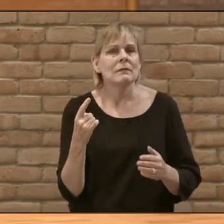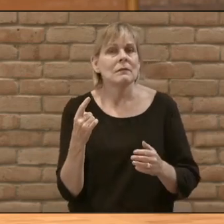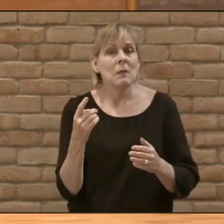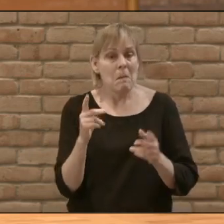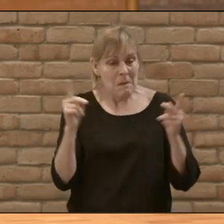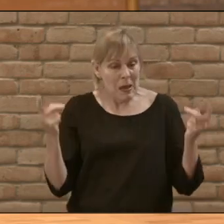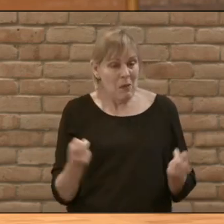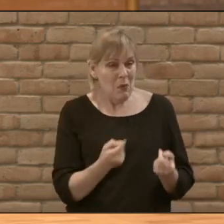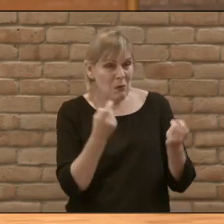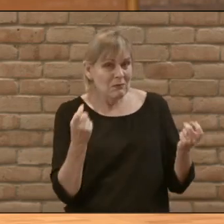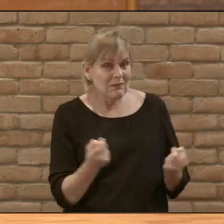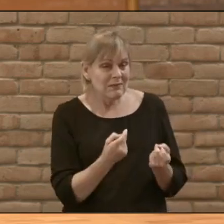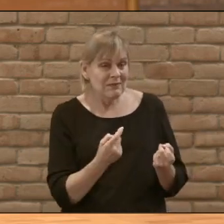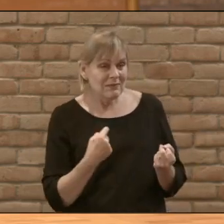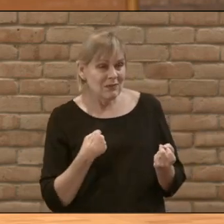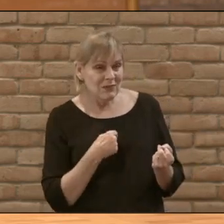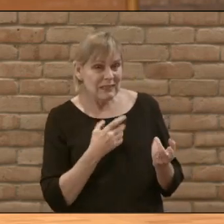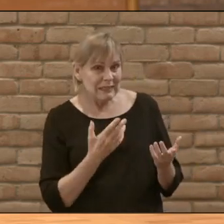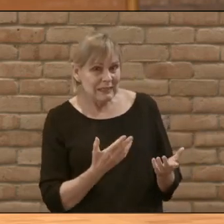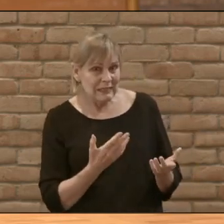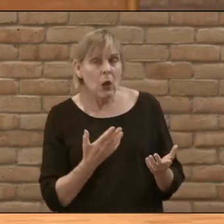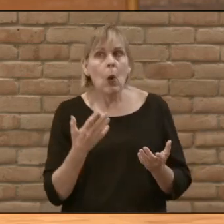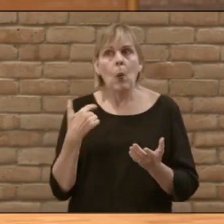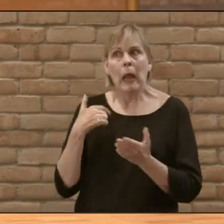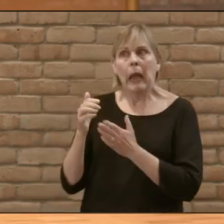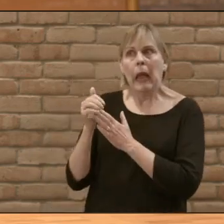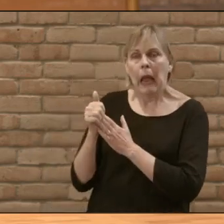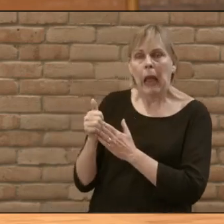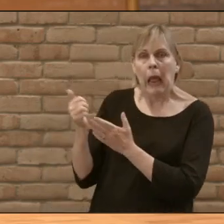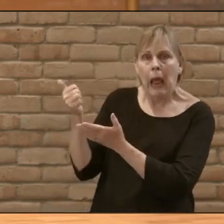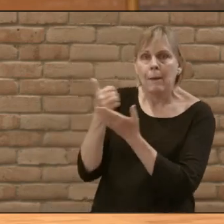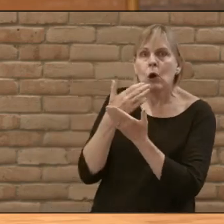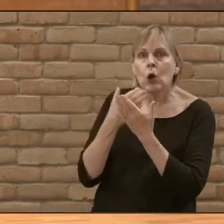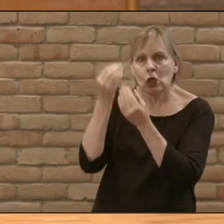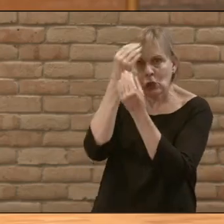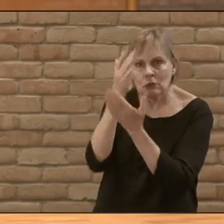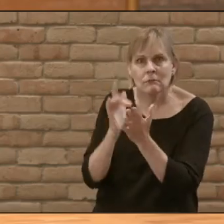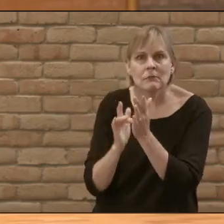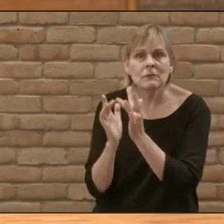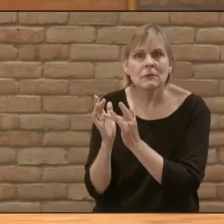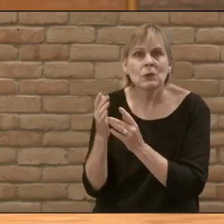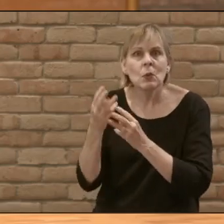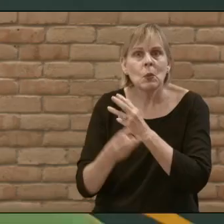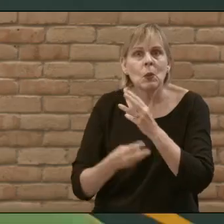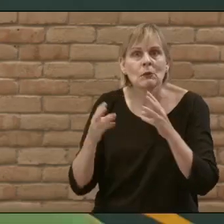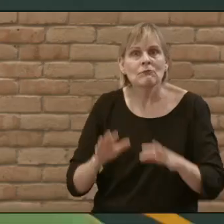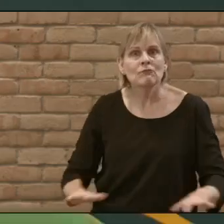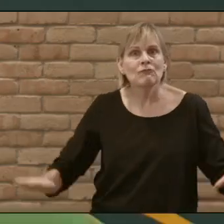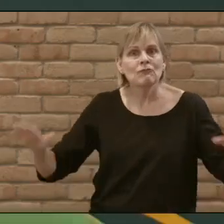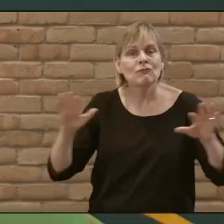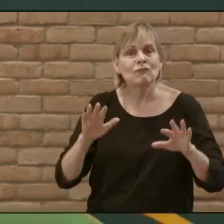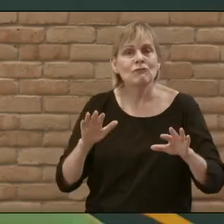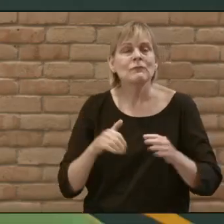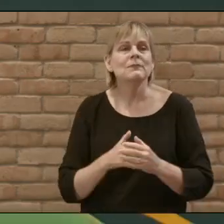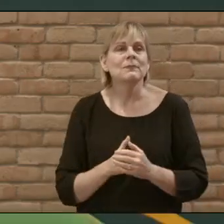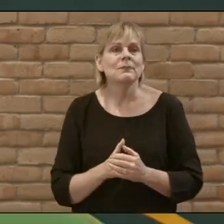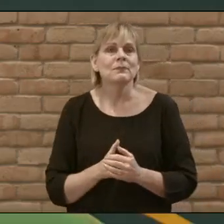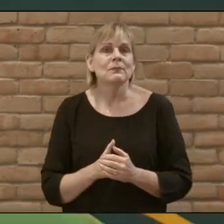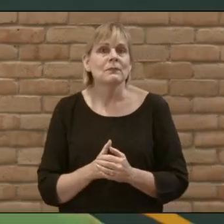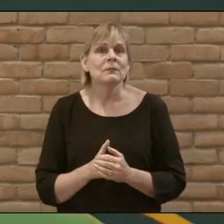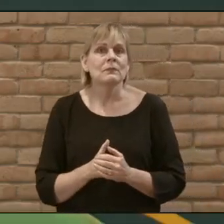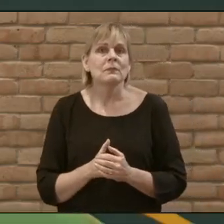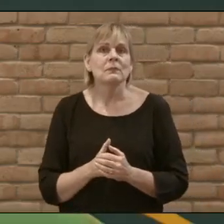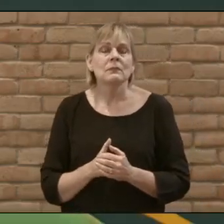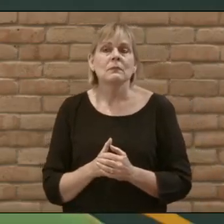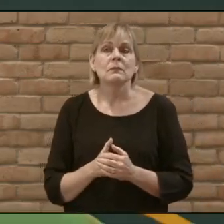people like us To be your ambassadors of the good news, Jesus To the world around us So give us courage